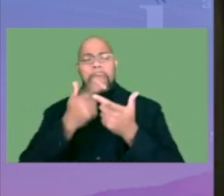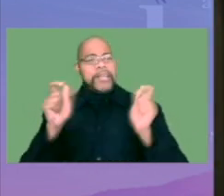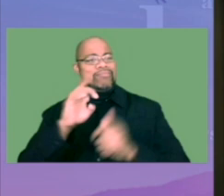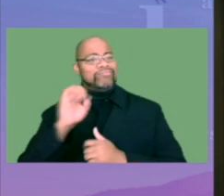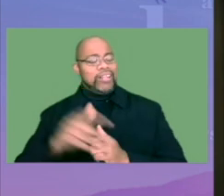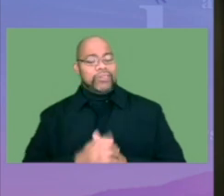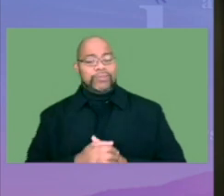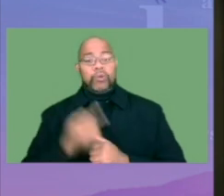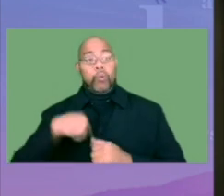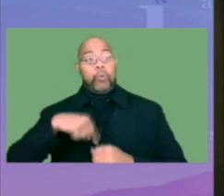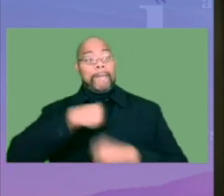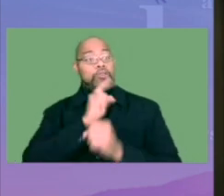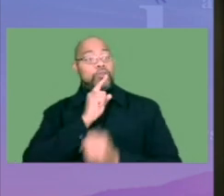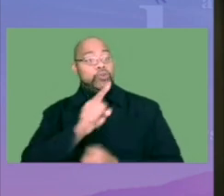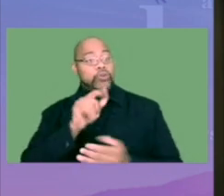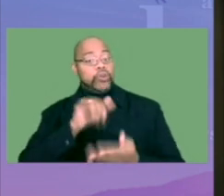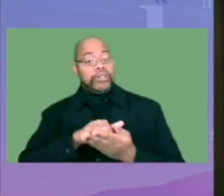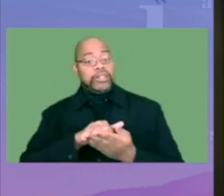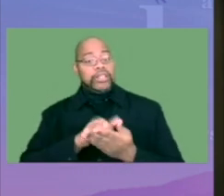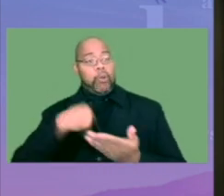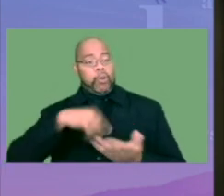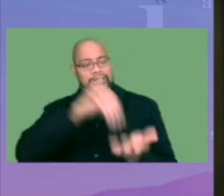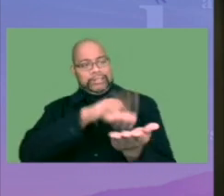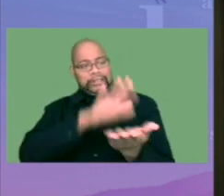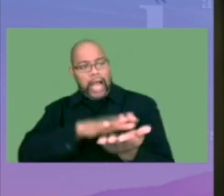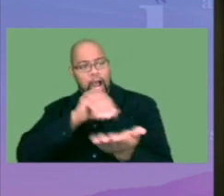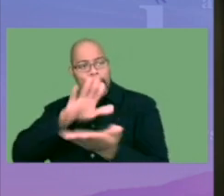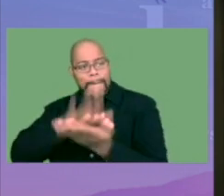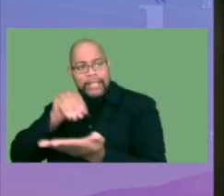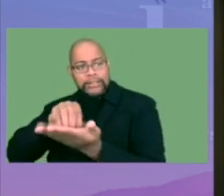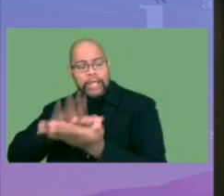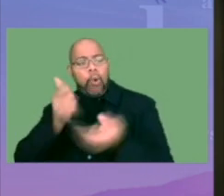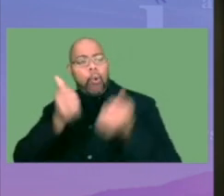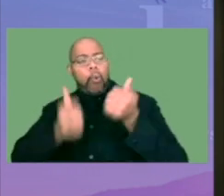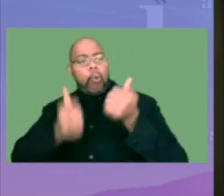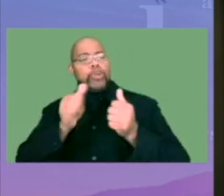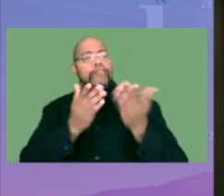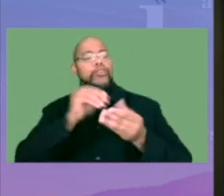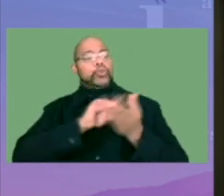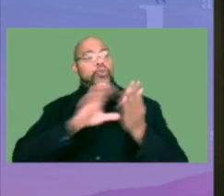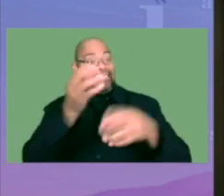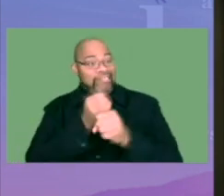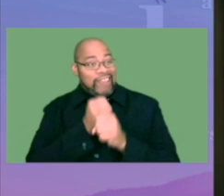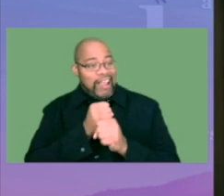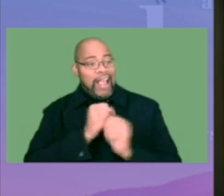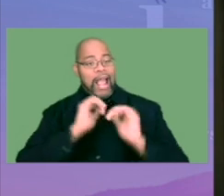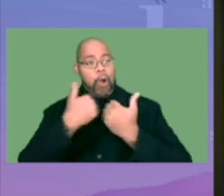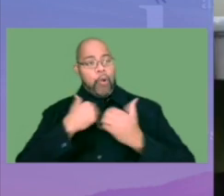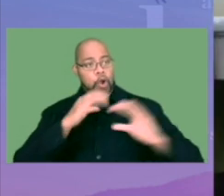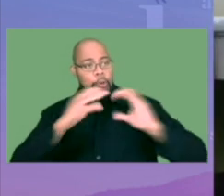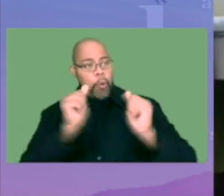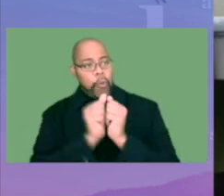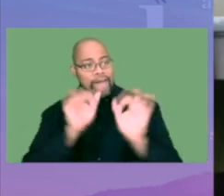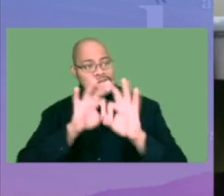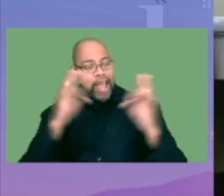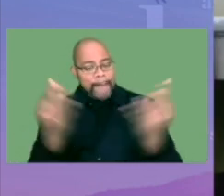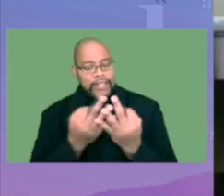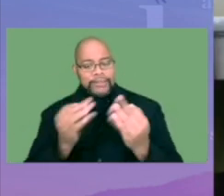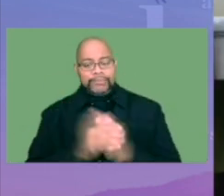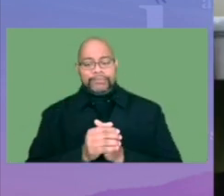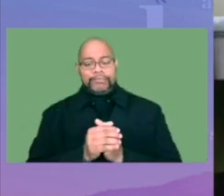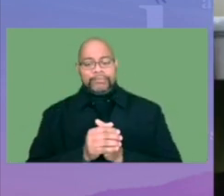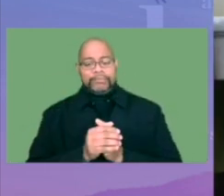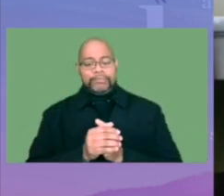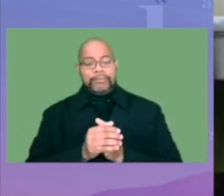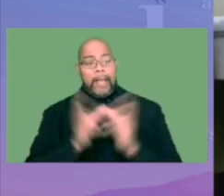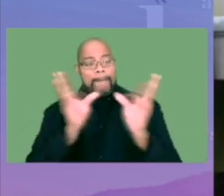making sure that we're documenting which services students are getting, how we've communicated with families, the meetings